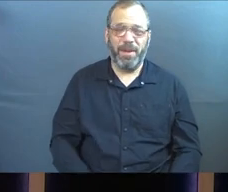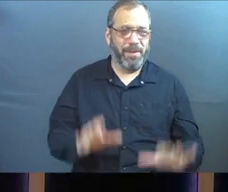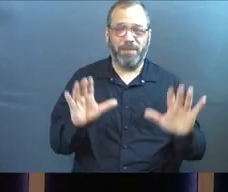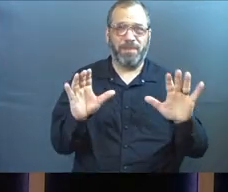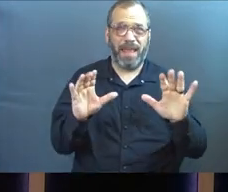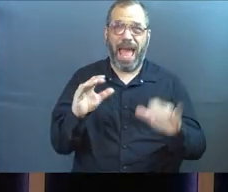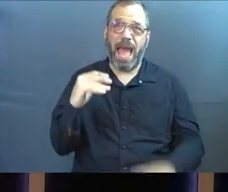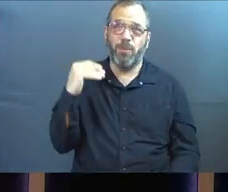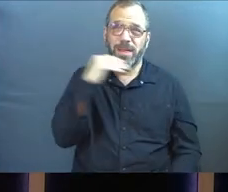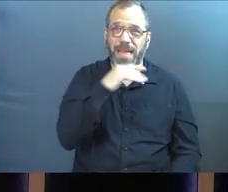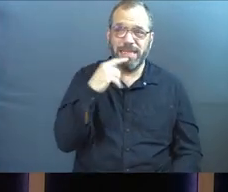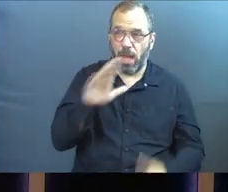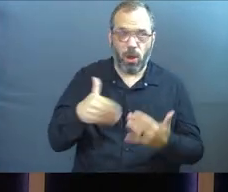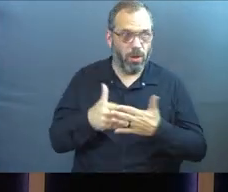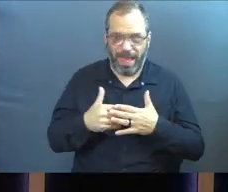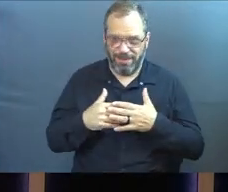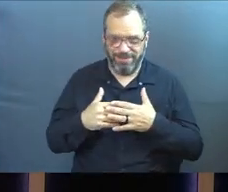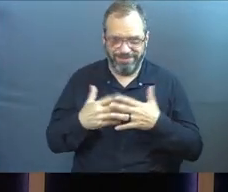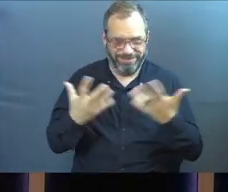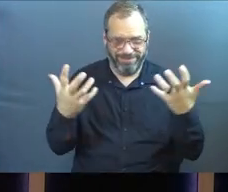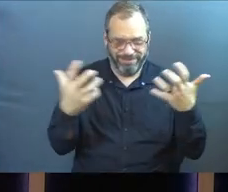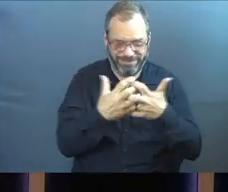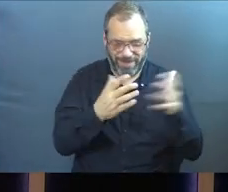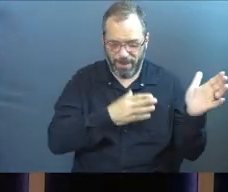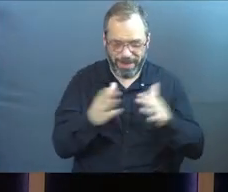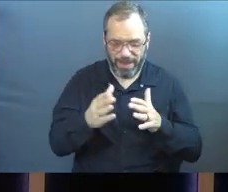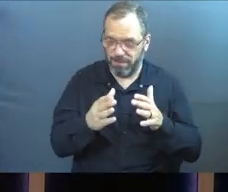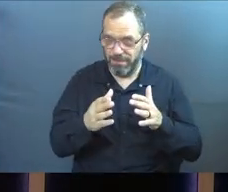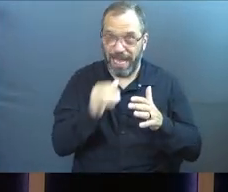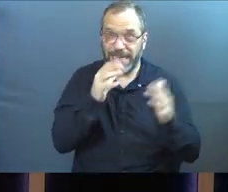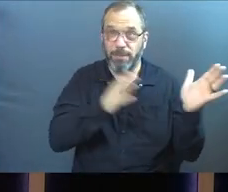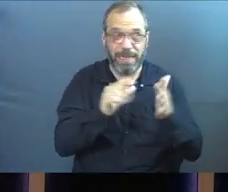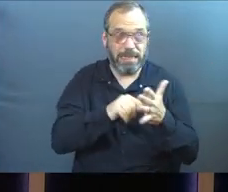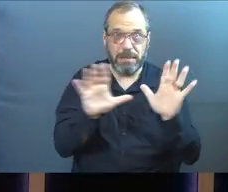I'd be lying if I said I put all that together beforehand. I didn't.